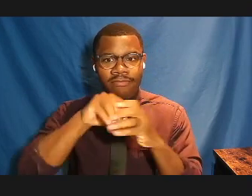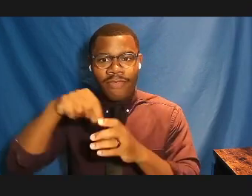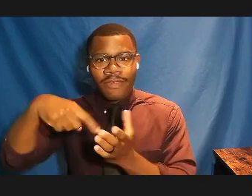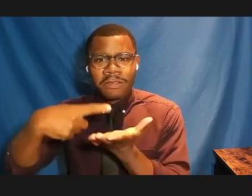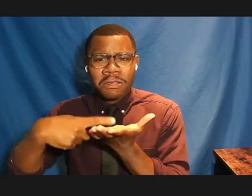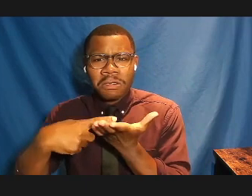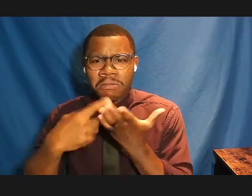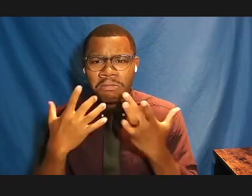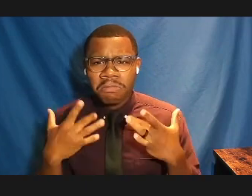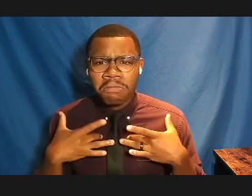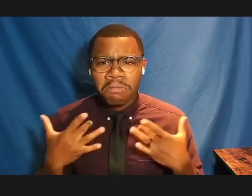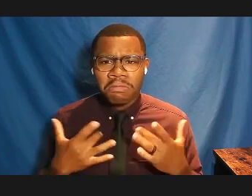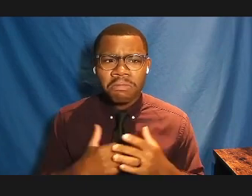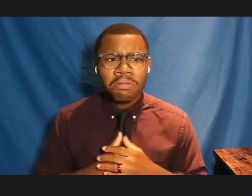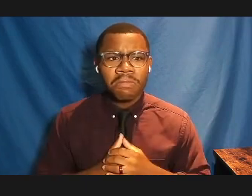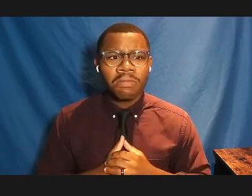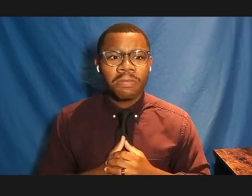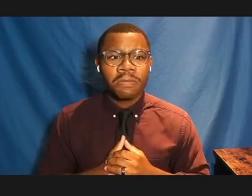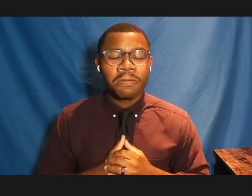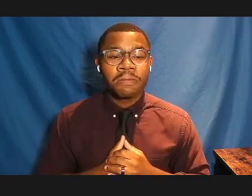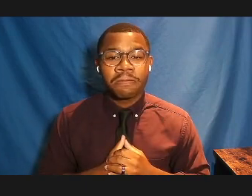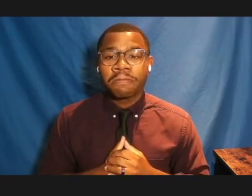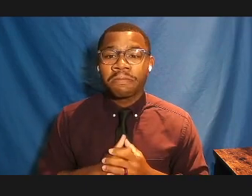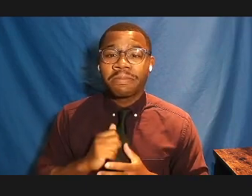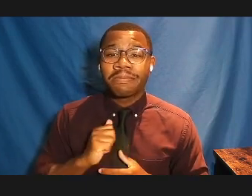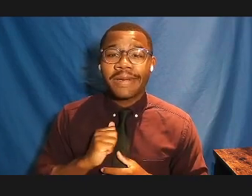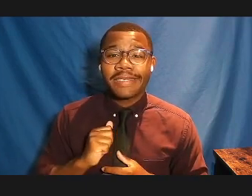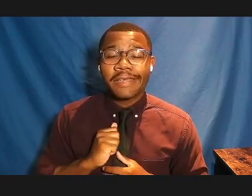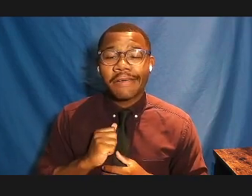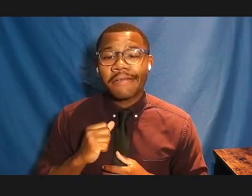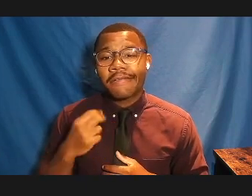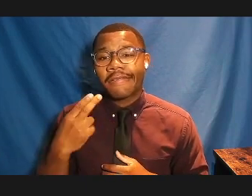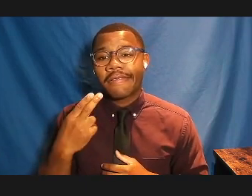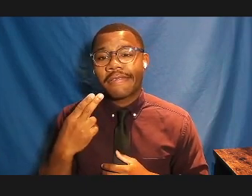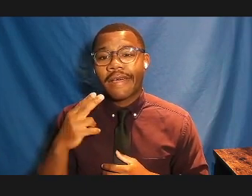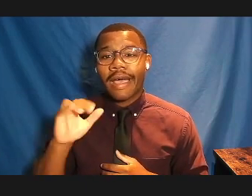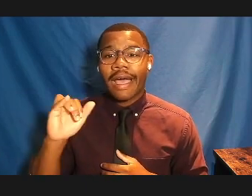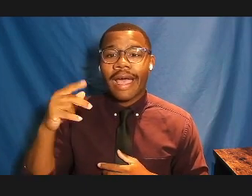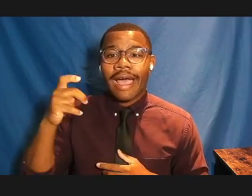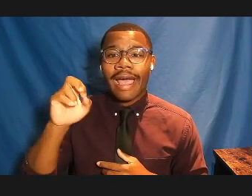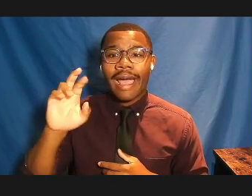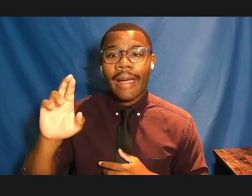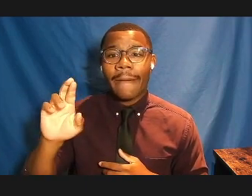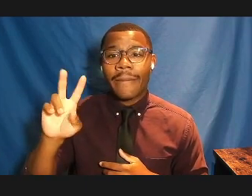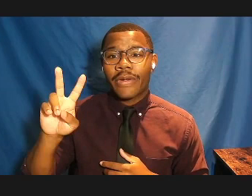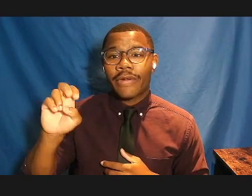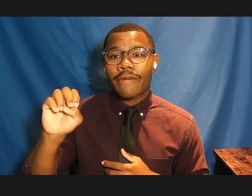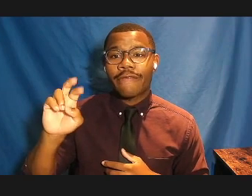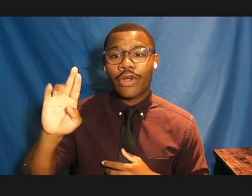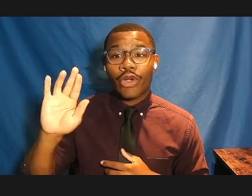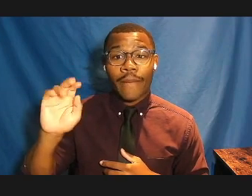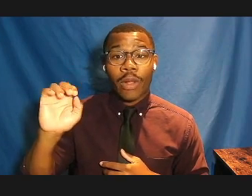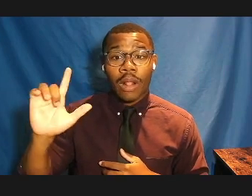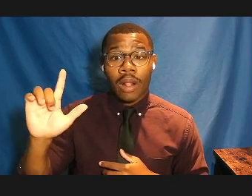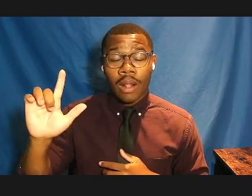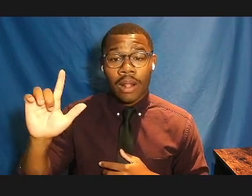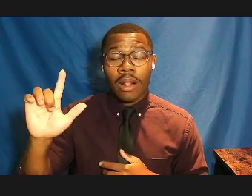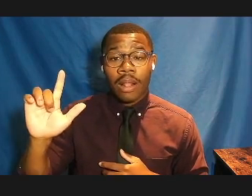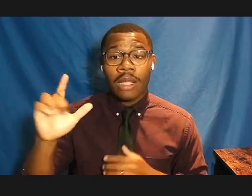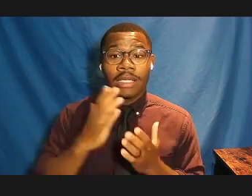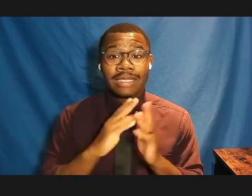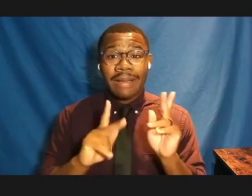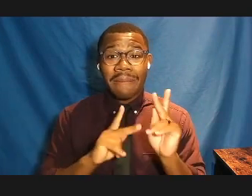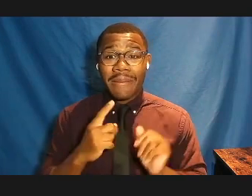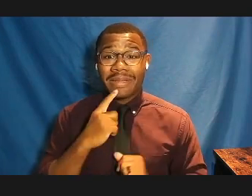You know, I'm a hyperverbal. Some people say I have verbal diarrhea at times. So I'm always